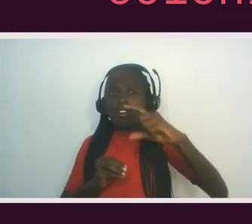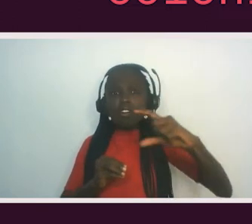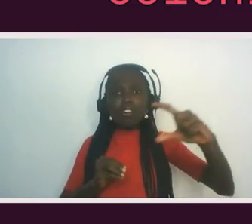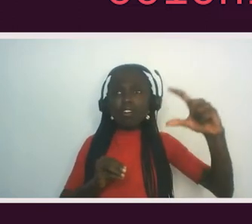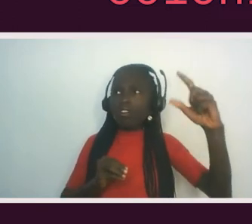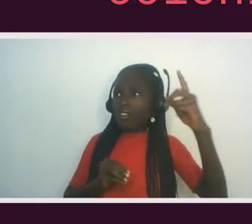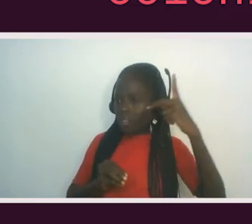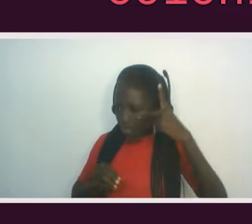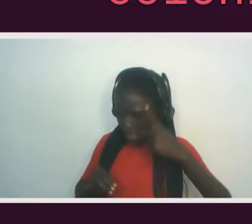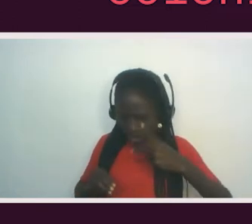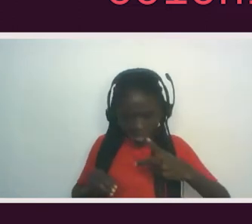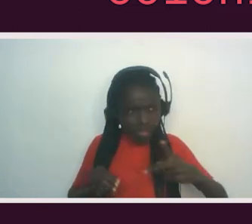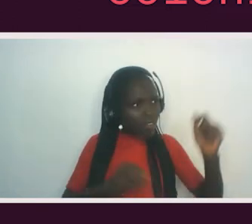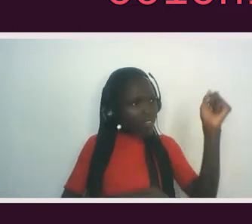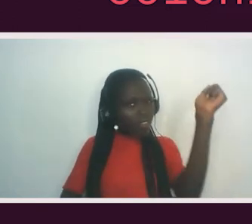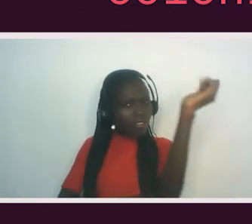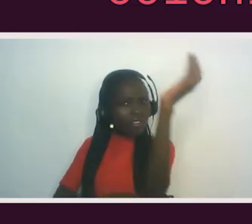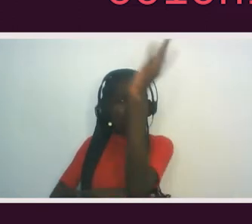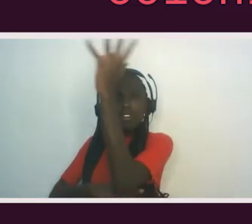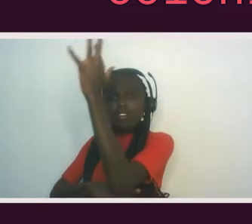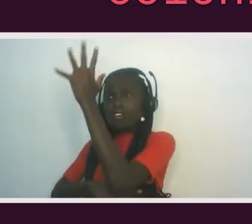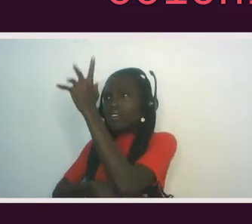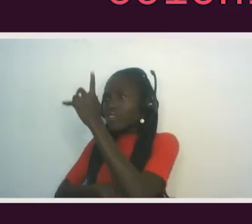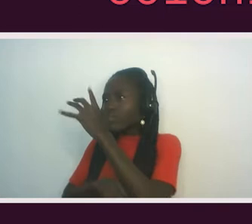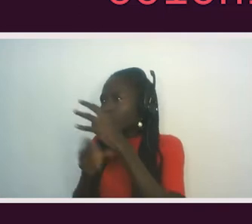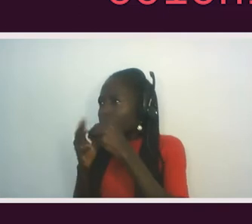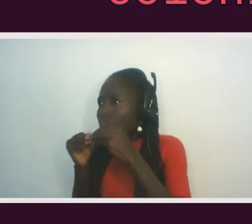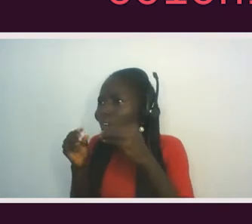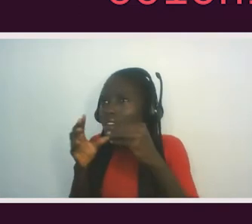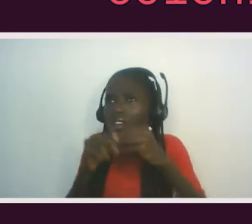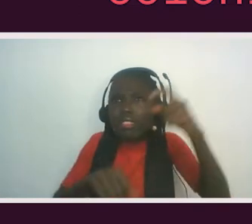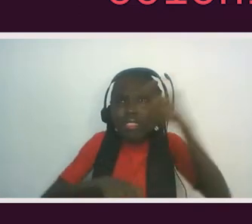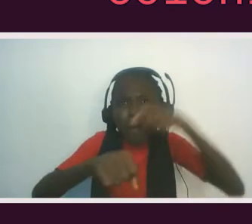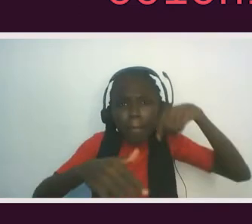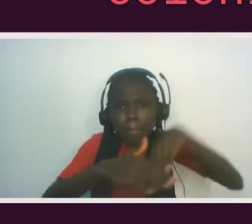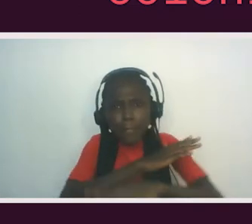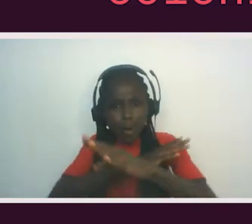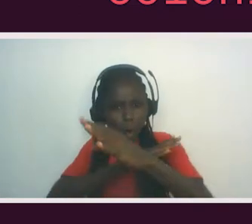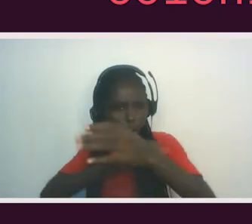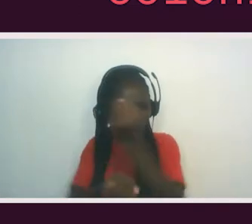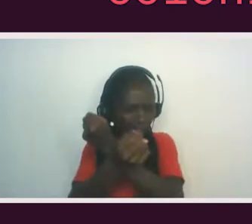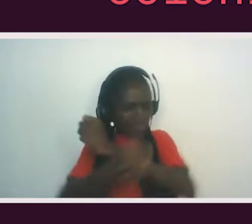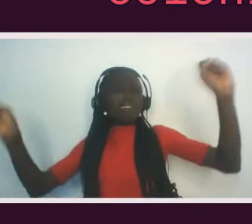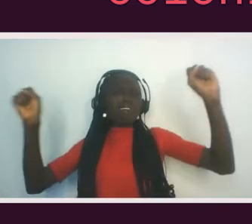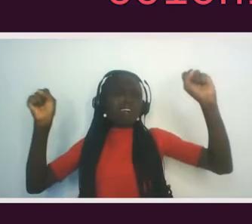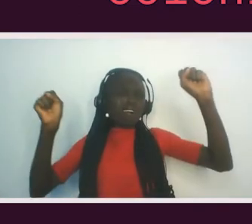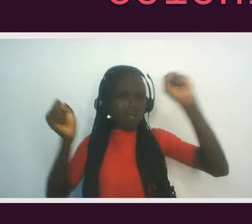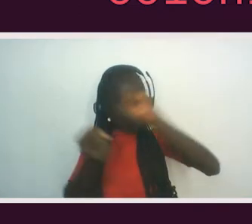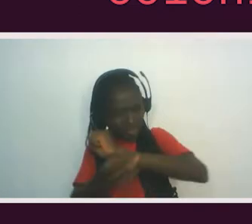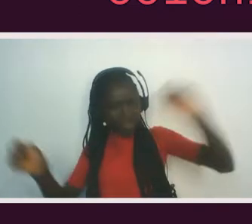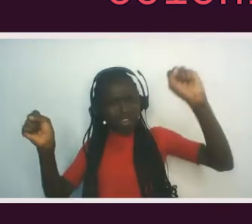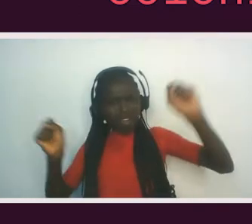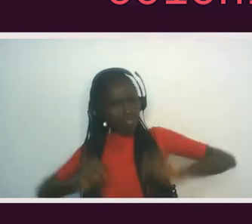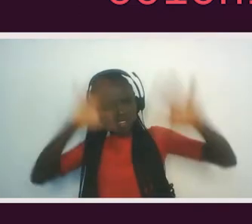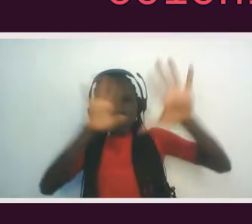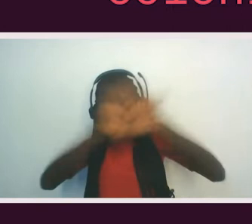the window. The trees whispered, it is time to be born anew. Break the shackles. Release the patterns. Settle no